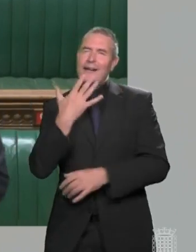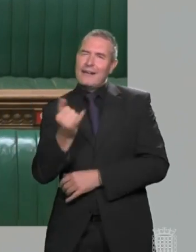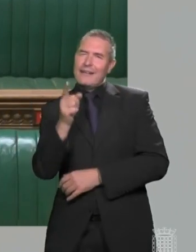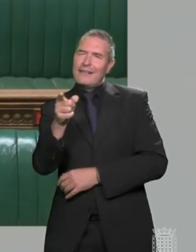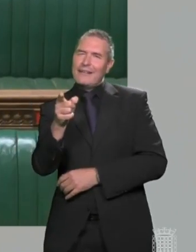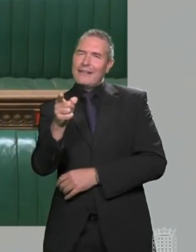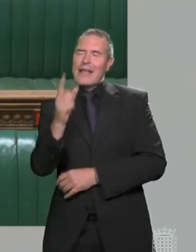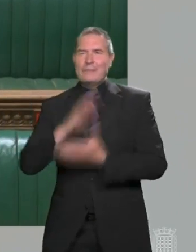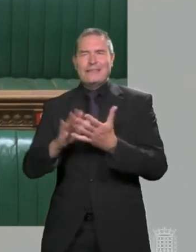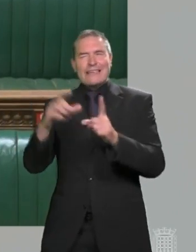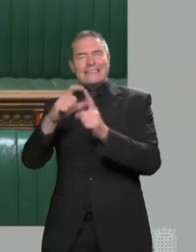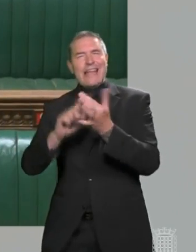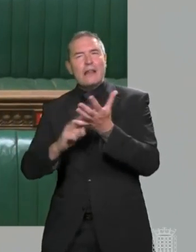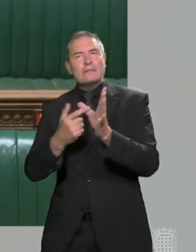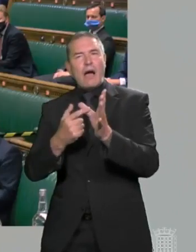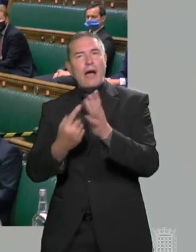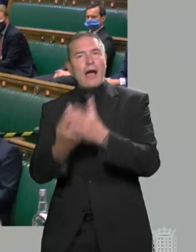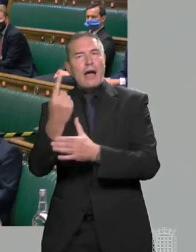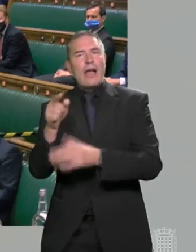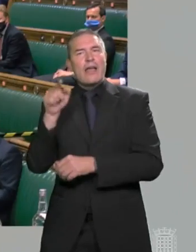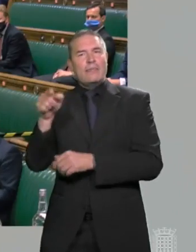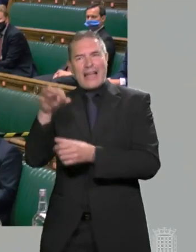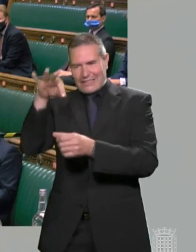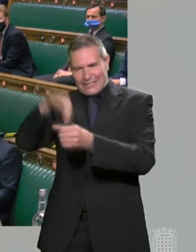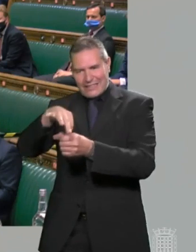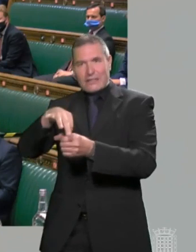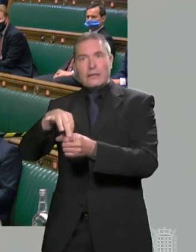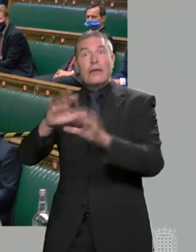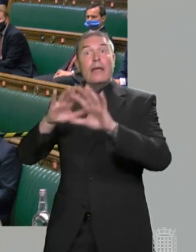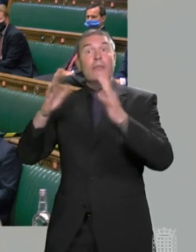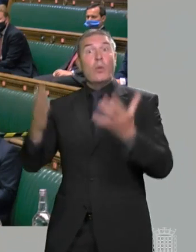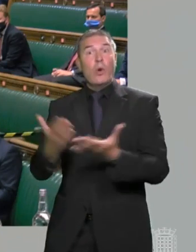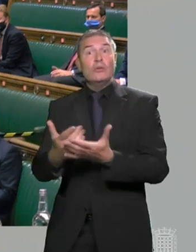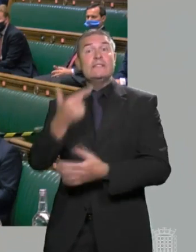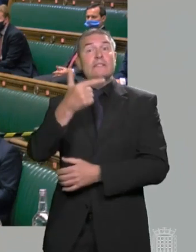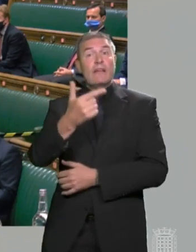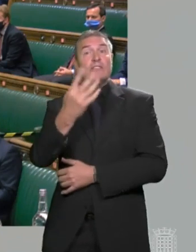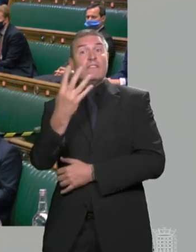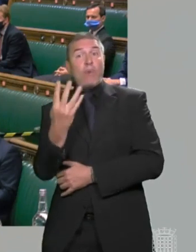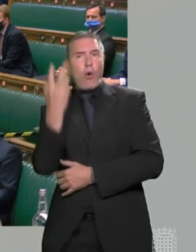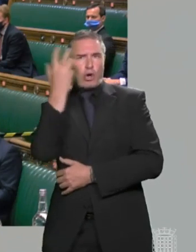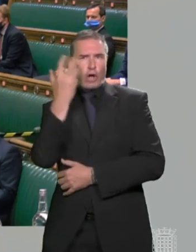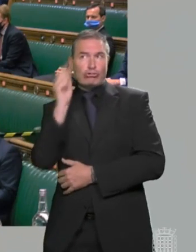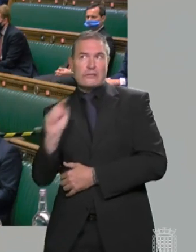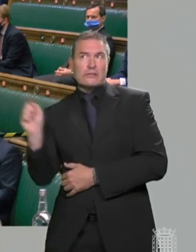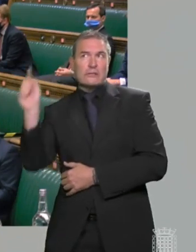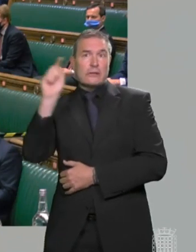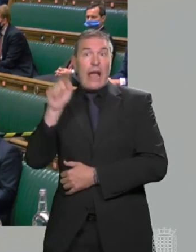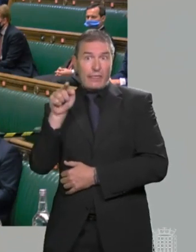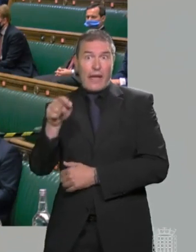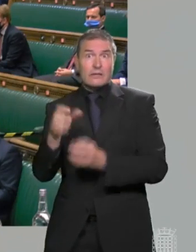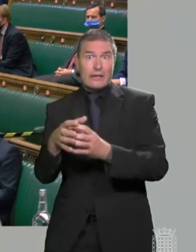There's a difference. The Delta variant, as it happens, is seeded around the world in 74 countries and sadly is growing.